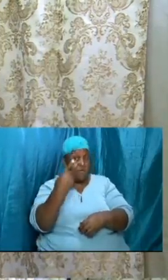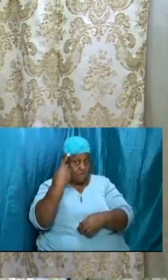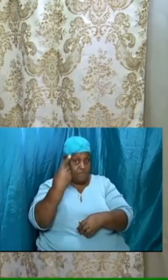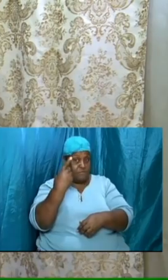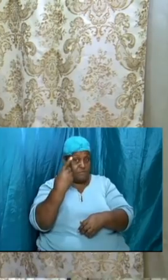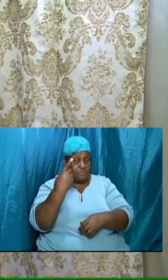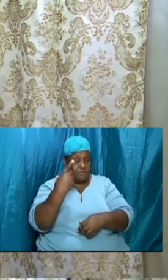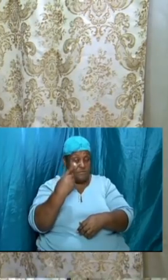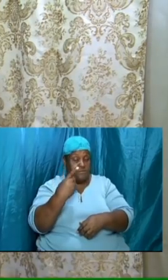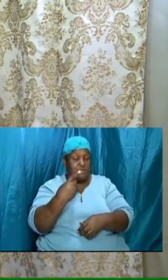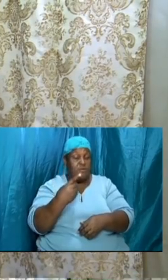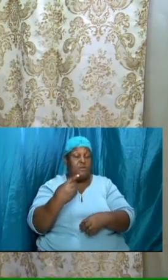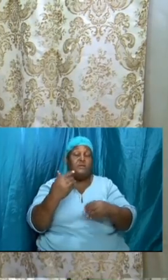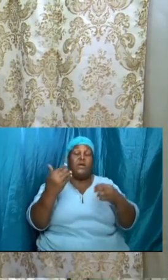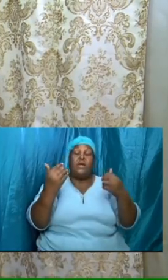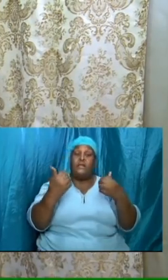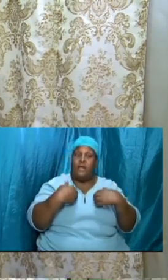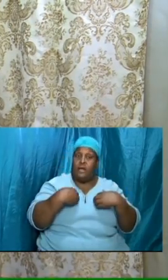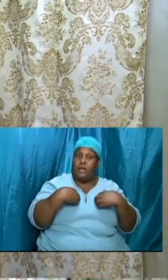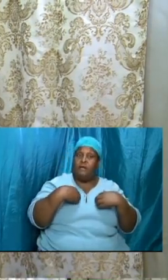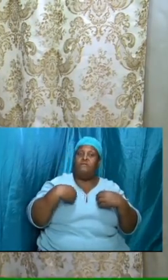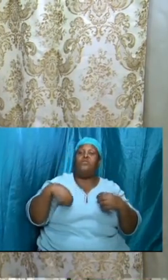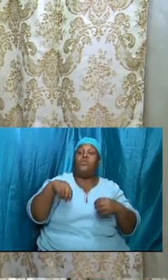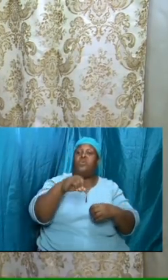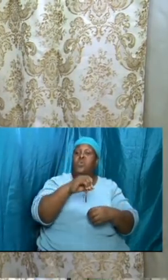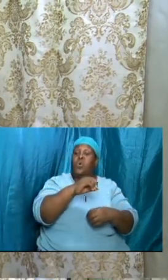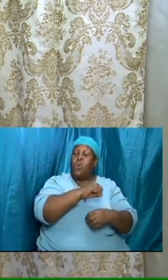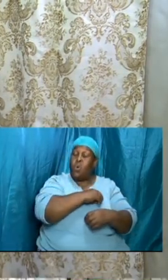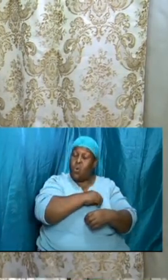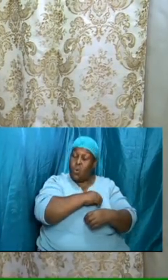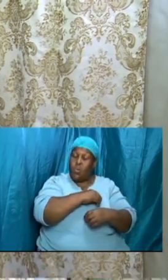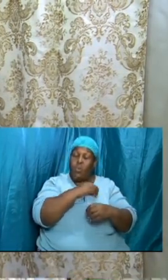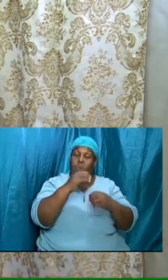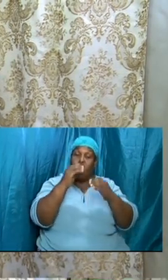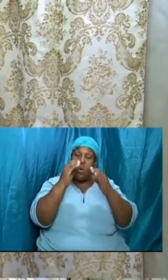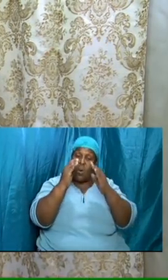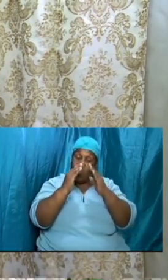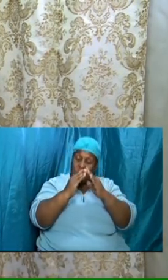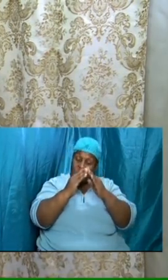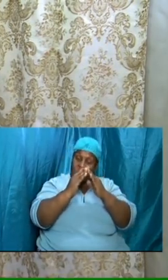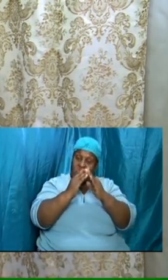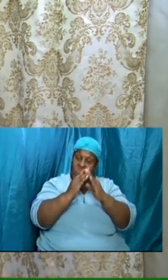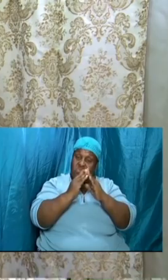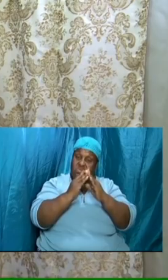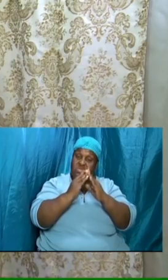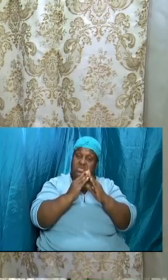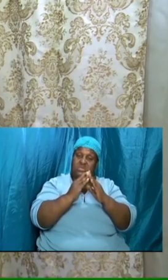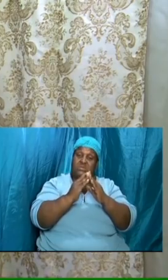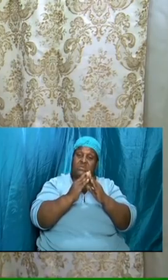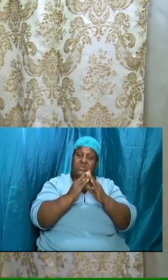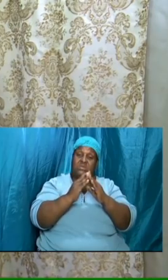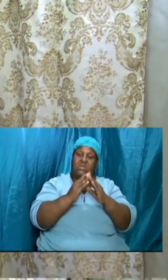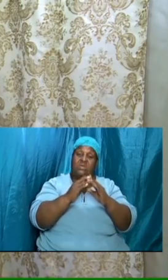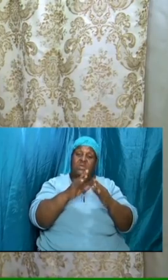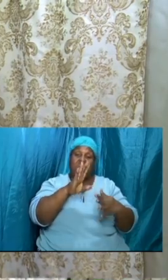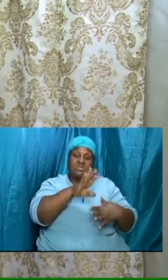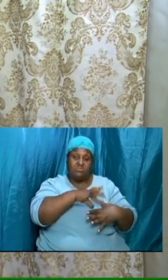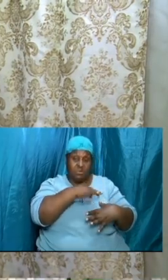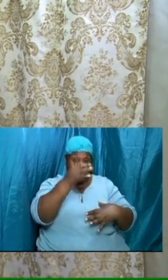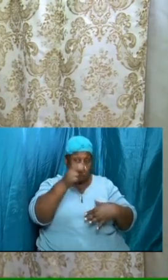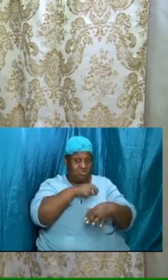and have our houses literal and have our houses spiritually